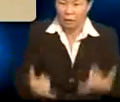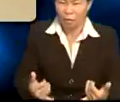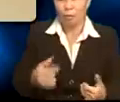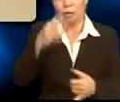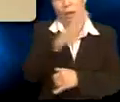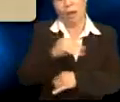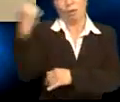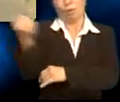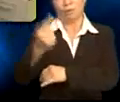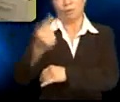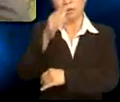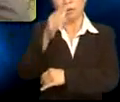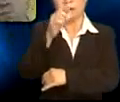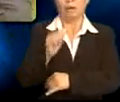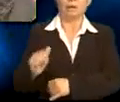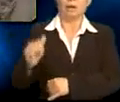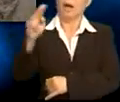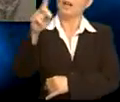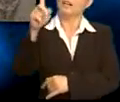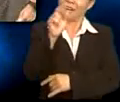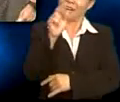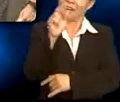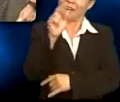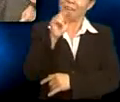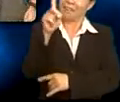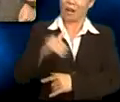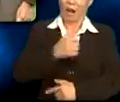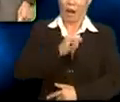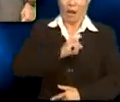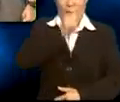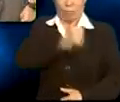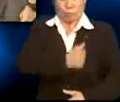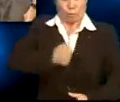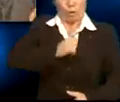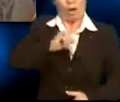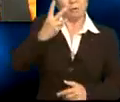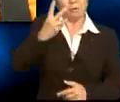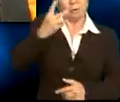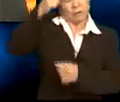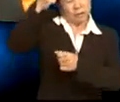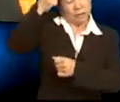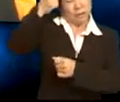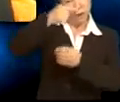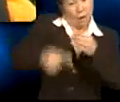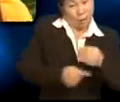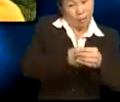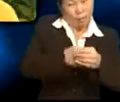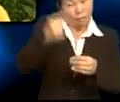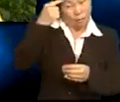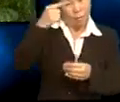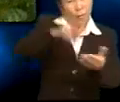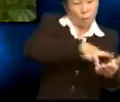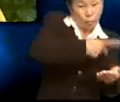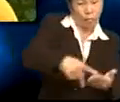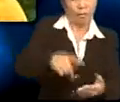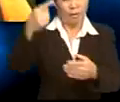always. Andy! Andy! I'm sorry. I was just thinking of the poem. Do you know why we learn good poems